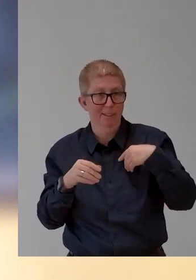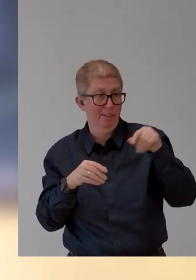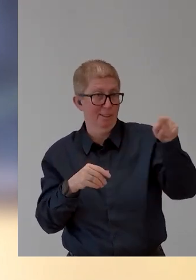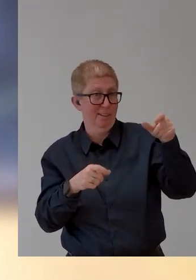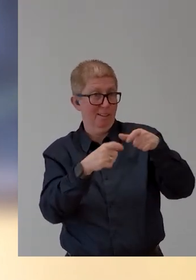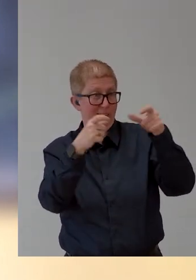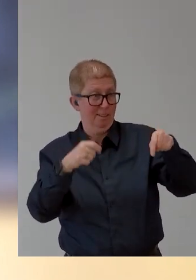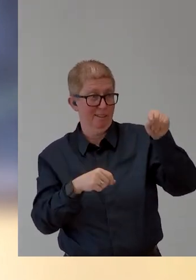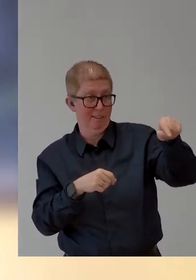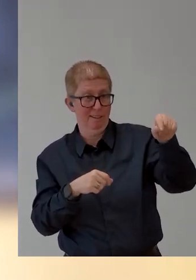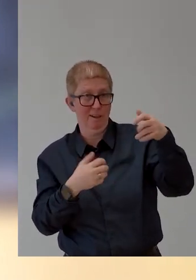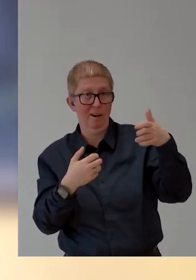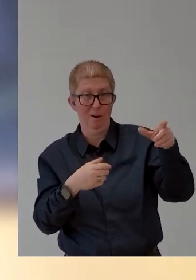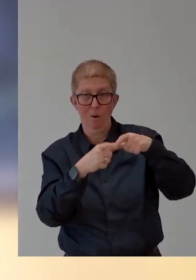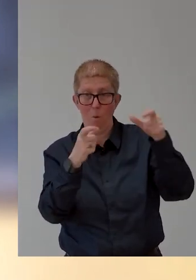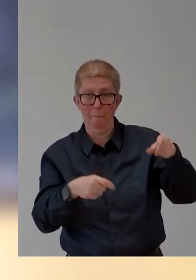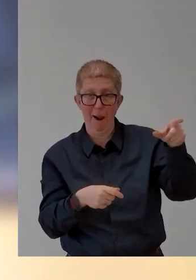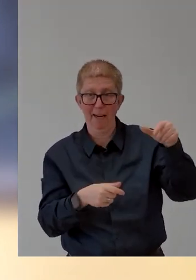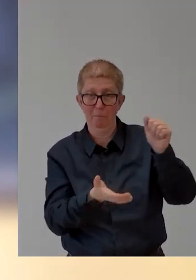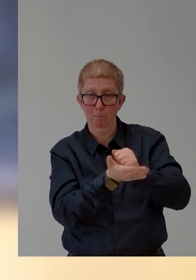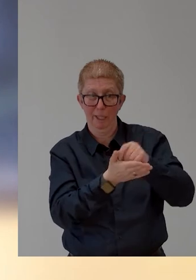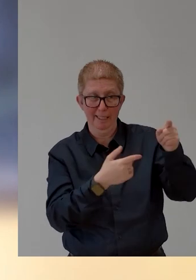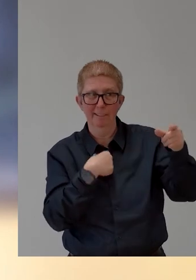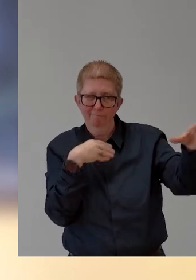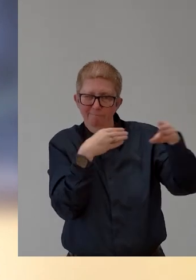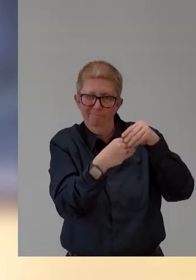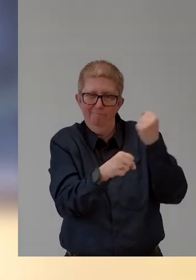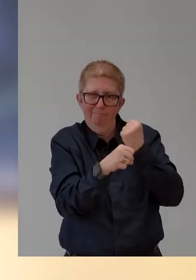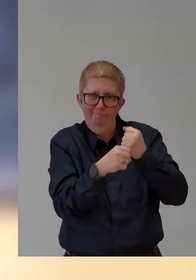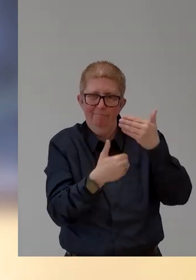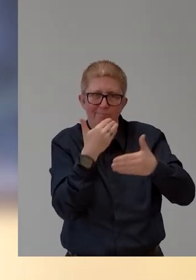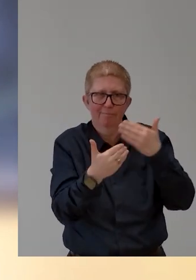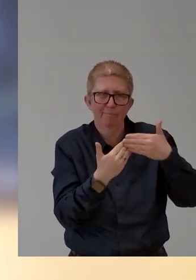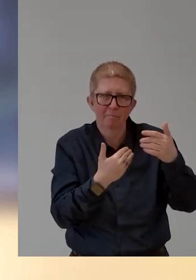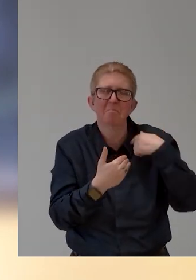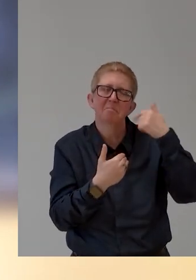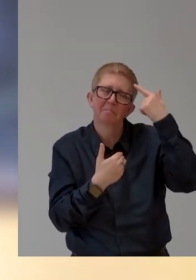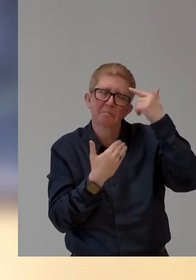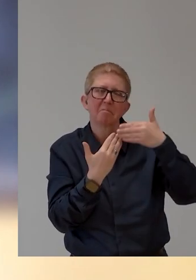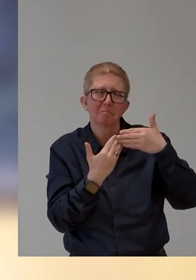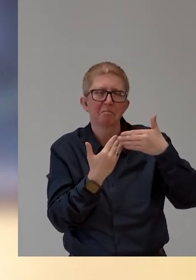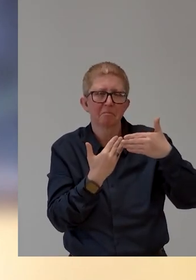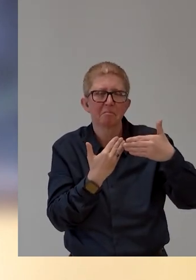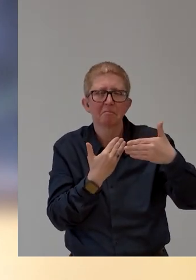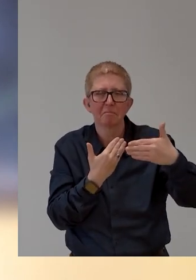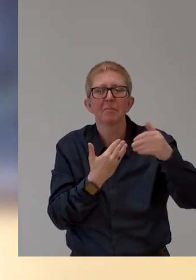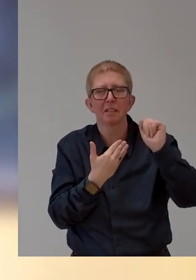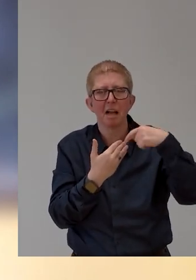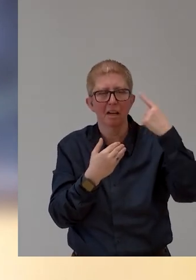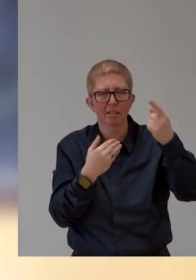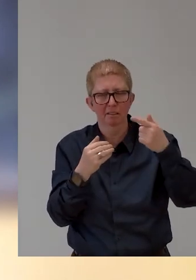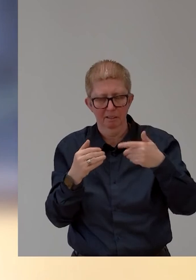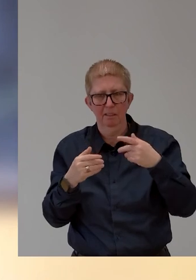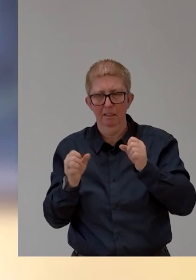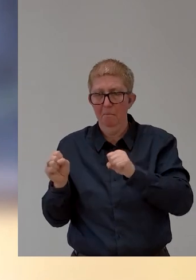use of 3D printing is going to make its applications much wider. And the other thing is, I don't think